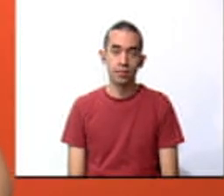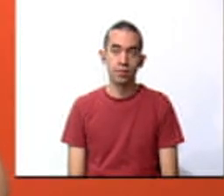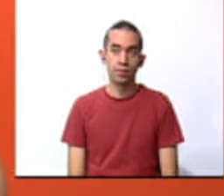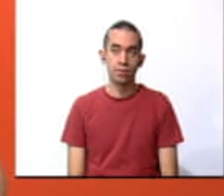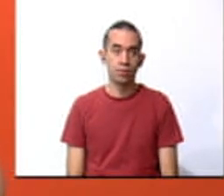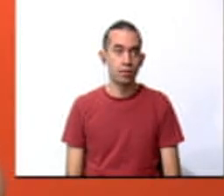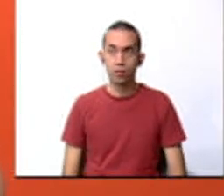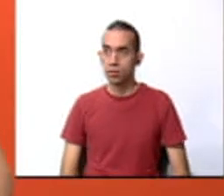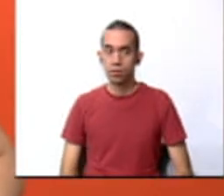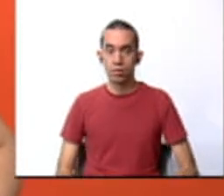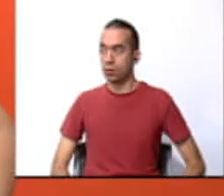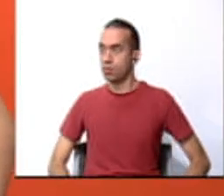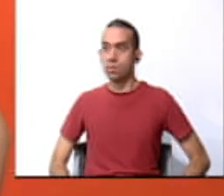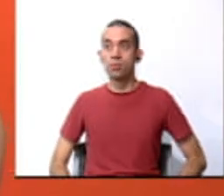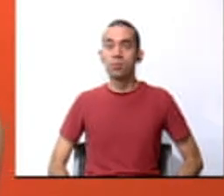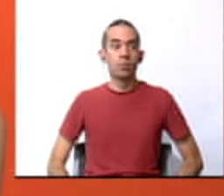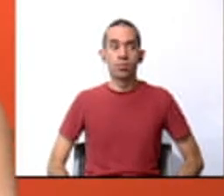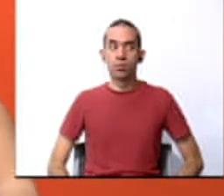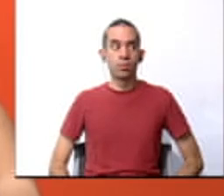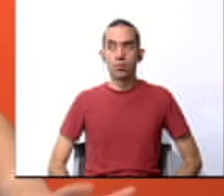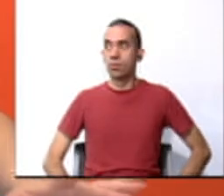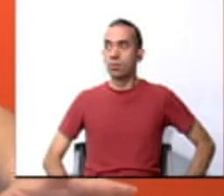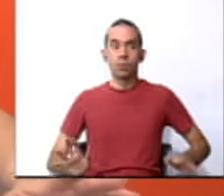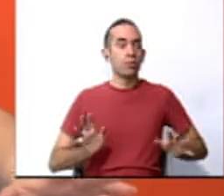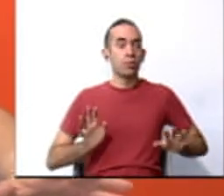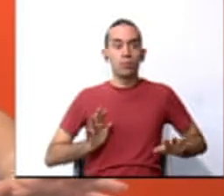Oh no. Oh no.